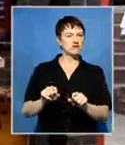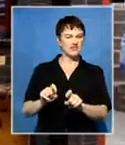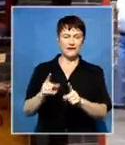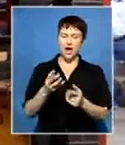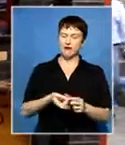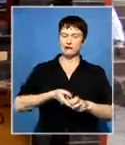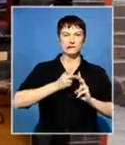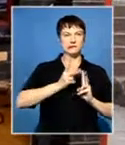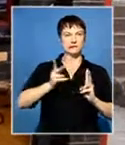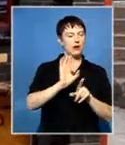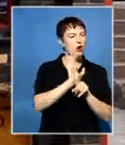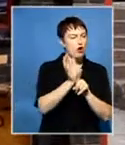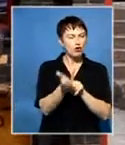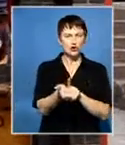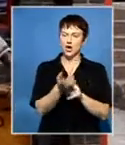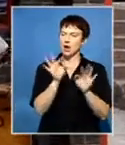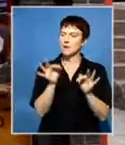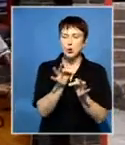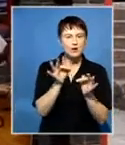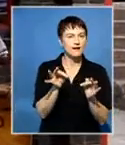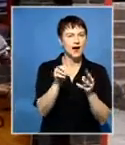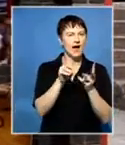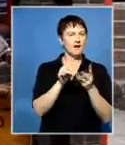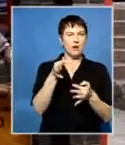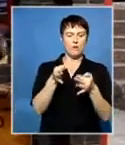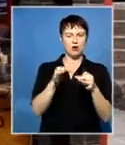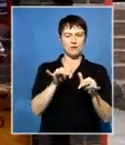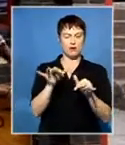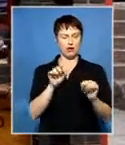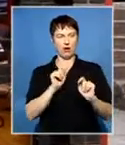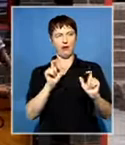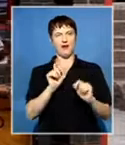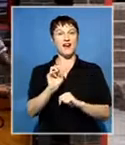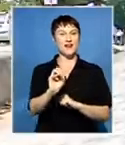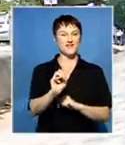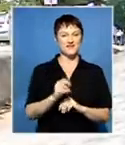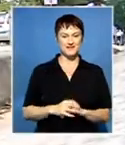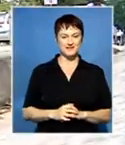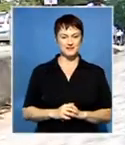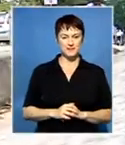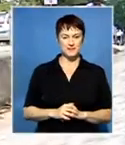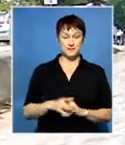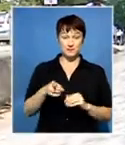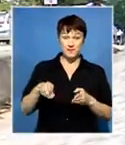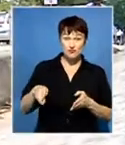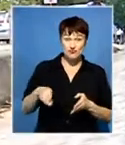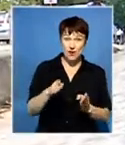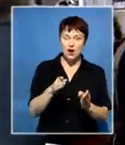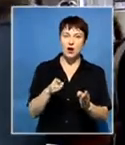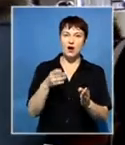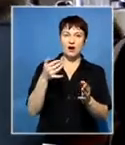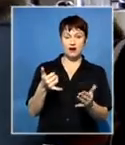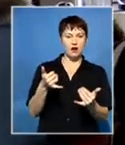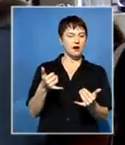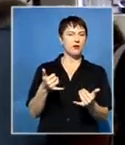cacophony of culture, music and political awareness. Vilakazi Street nowadays,